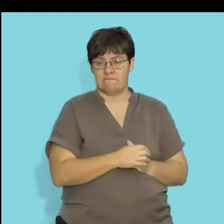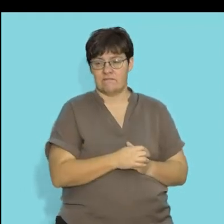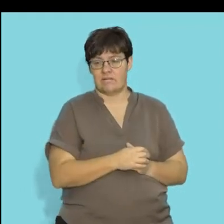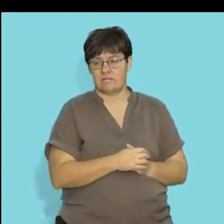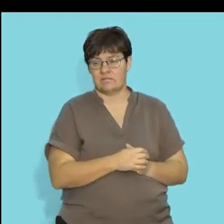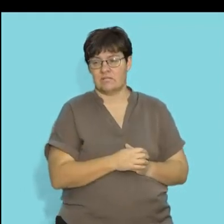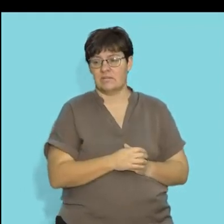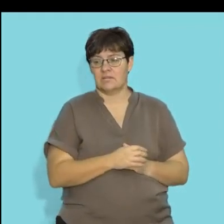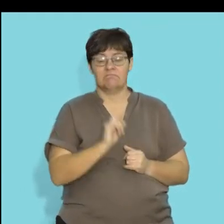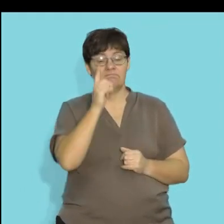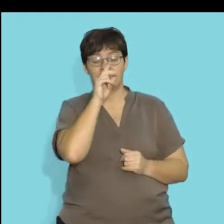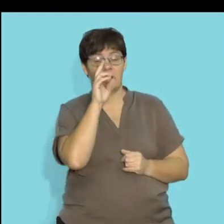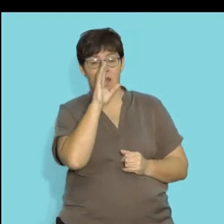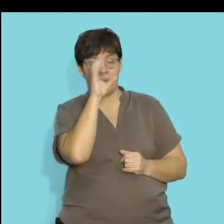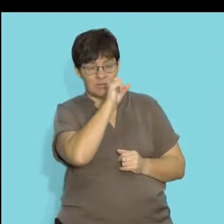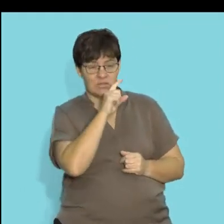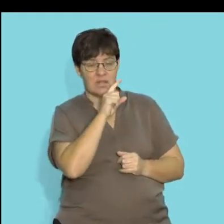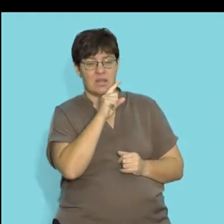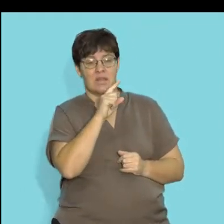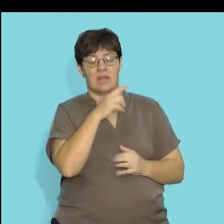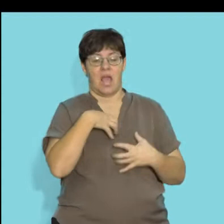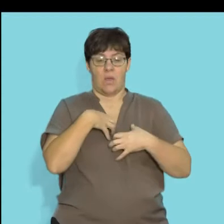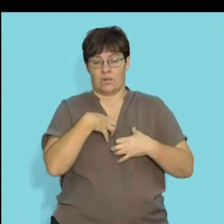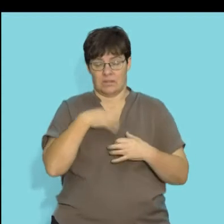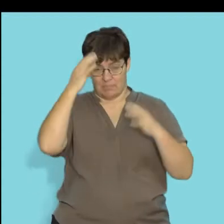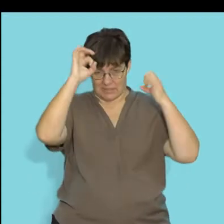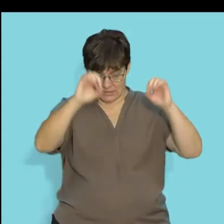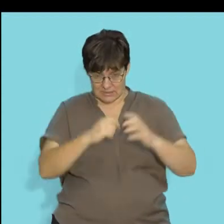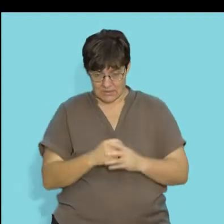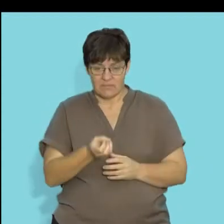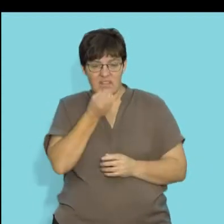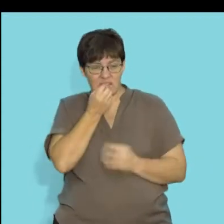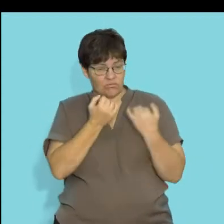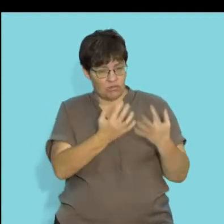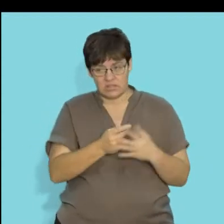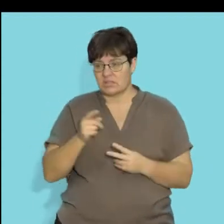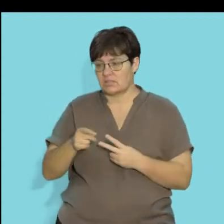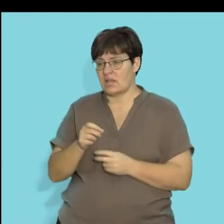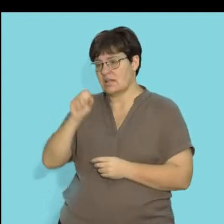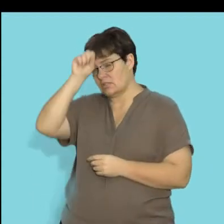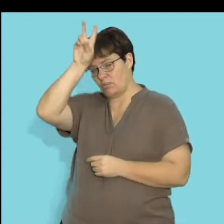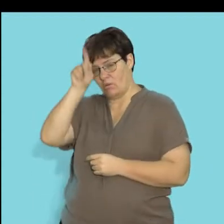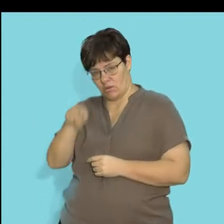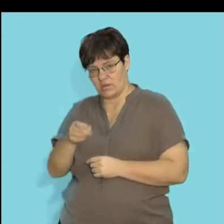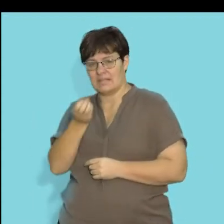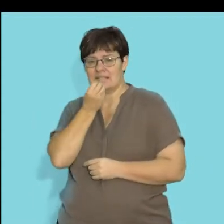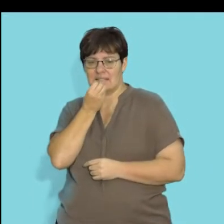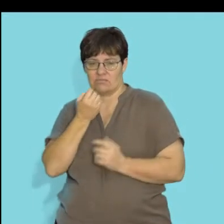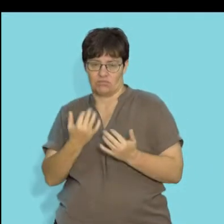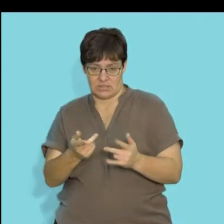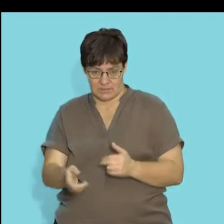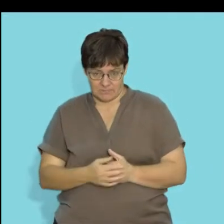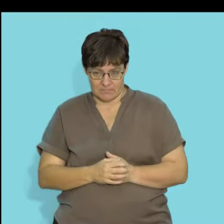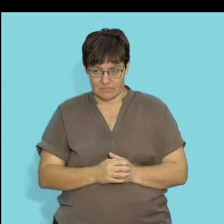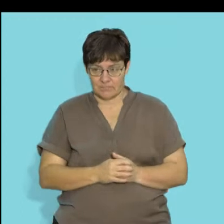a wonderful image of a wildebeest consuming grass, and here we've got some spring buck that are consuming